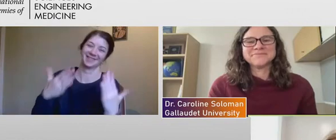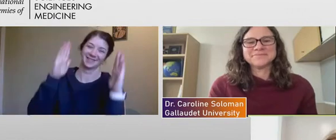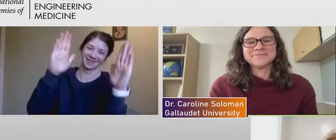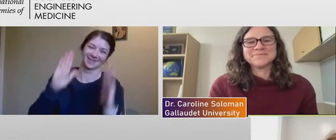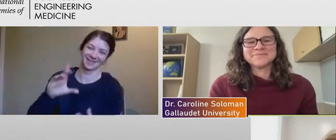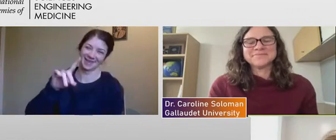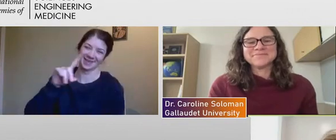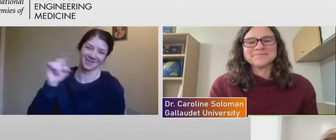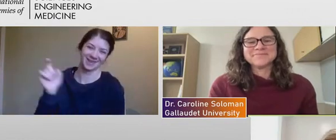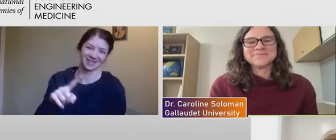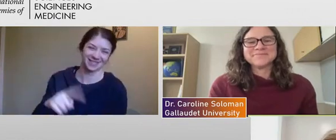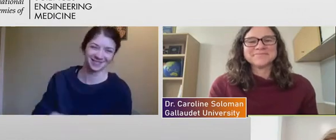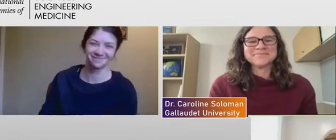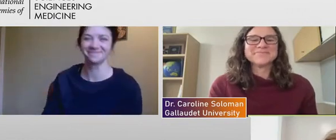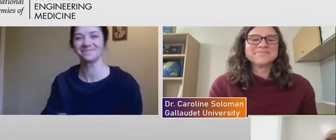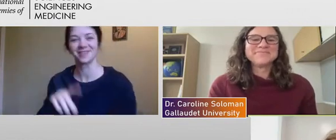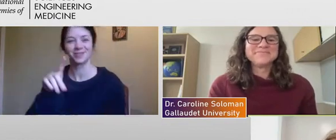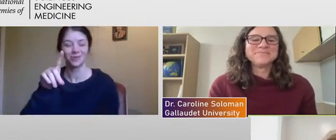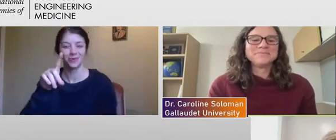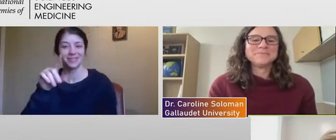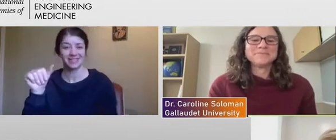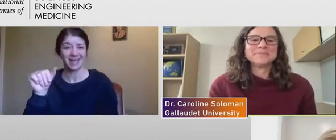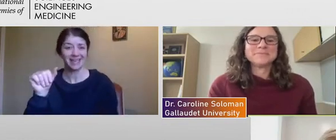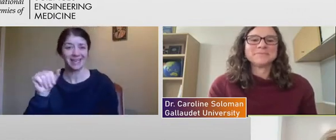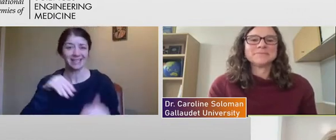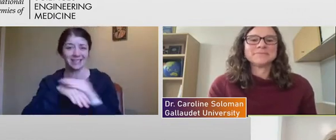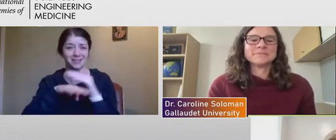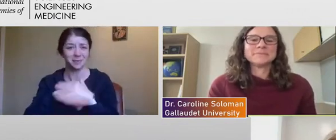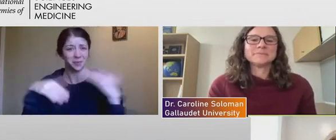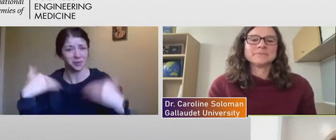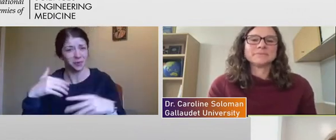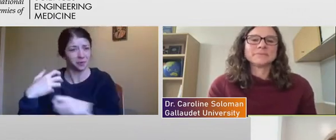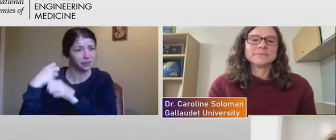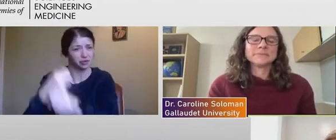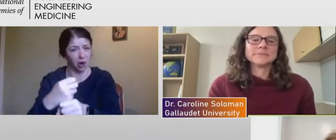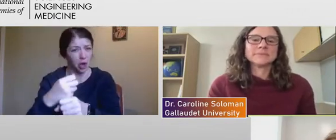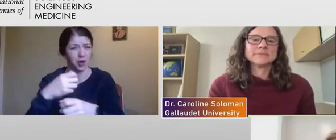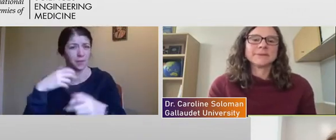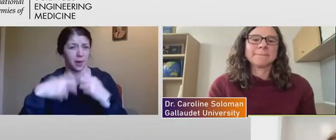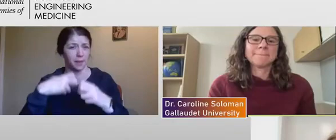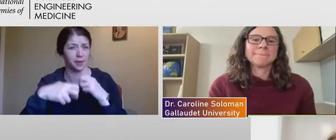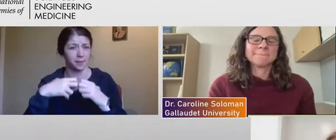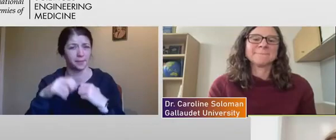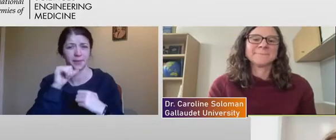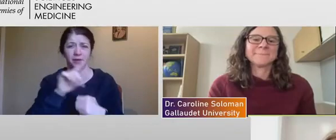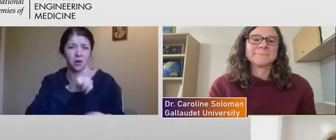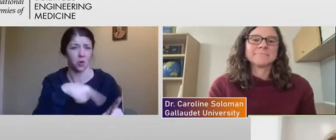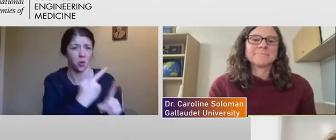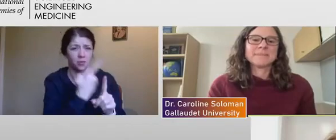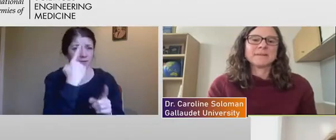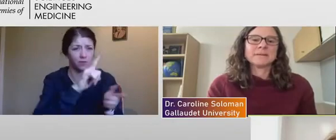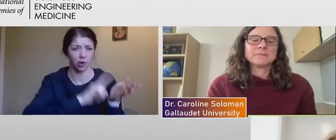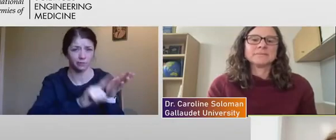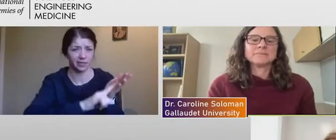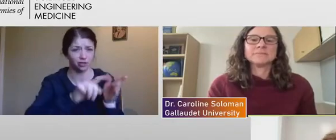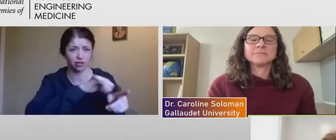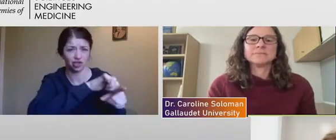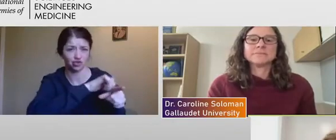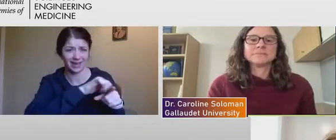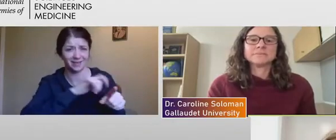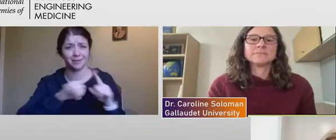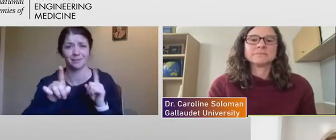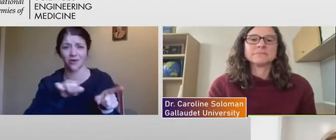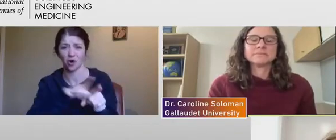is a pervasive problem and it's not just about researchers and trainees. I think it's a concern for the general public. And